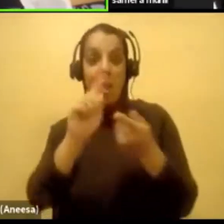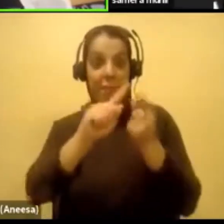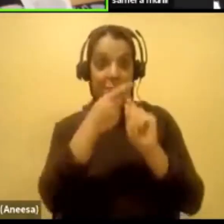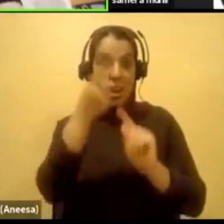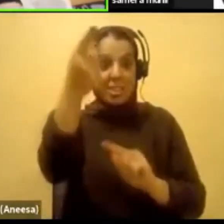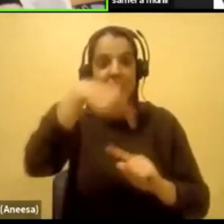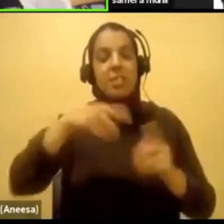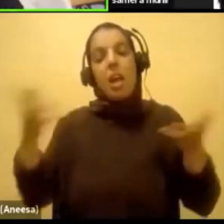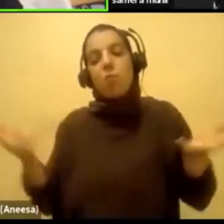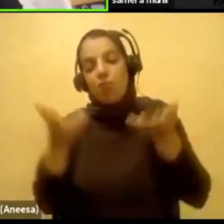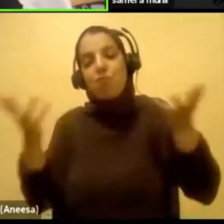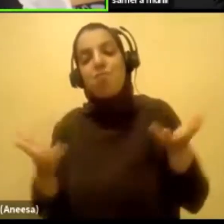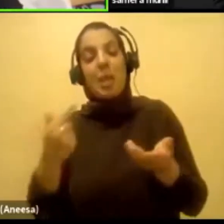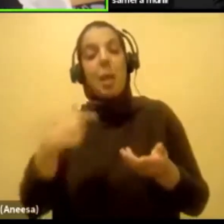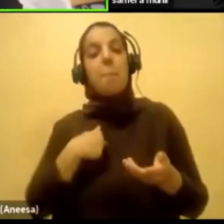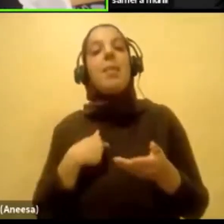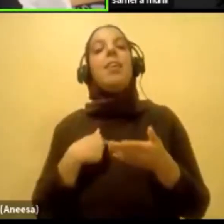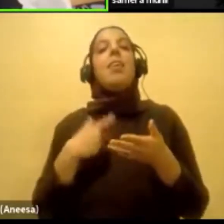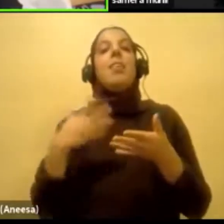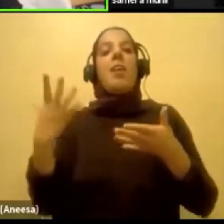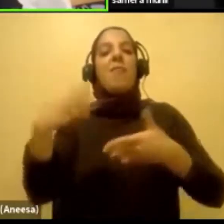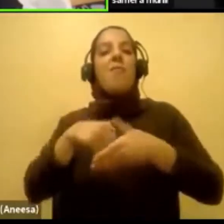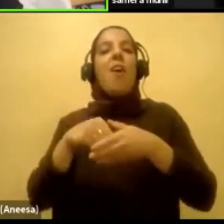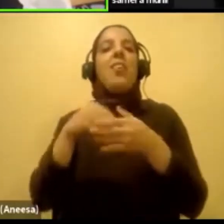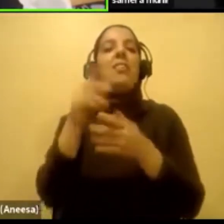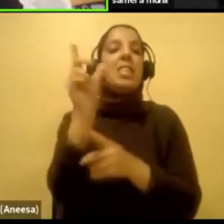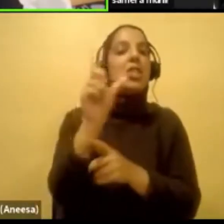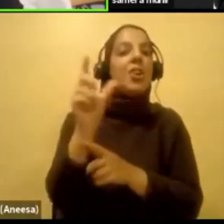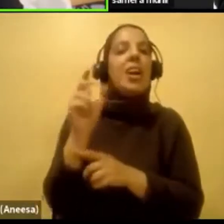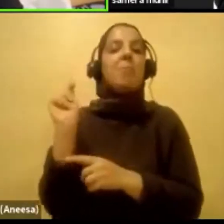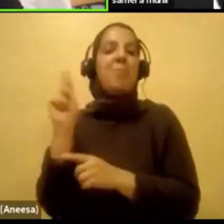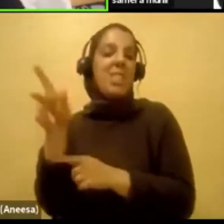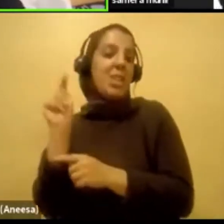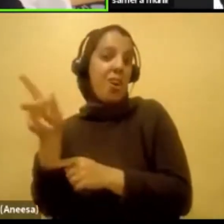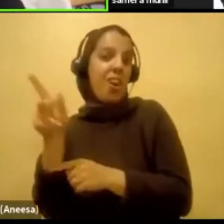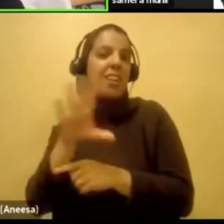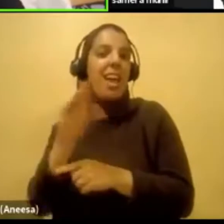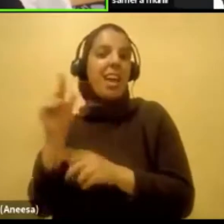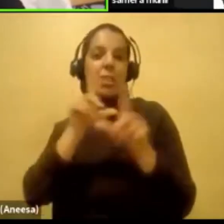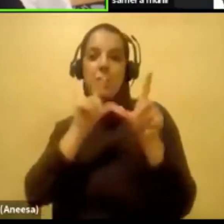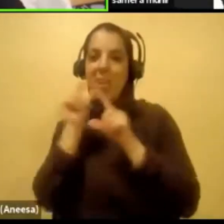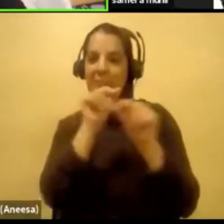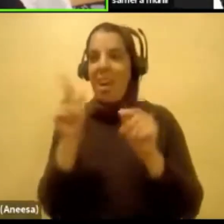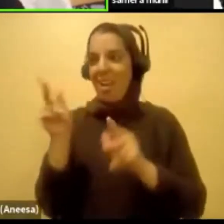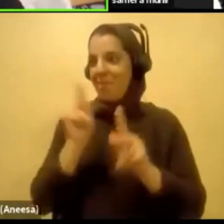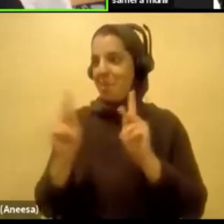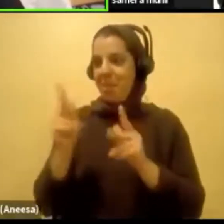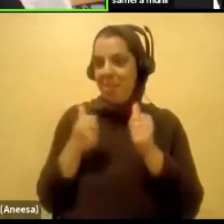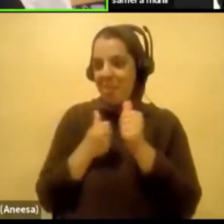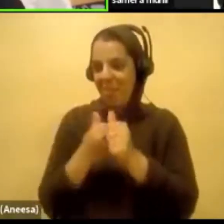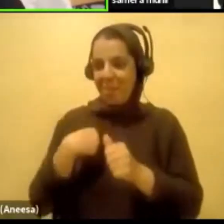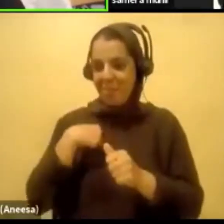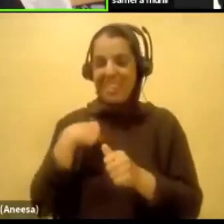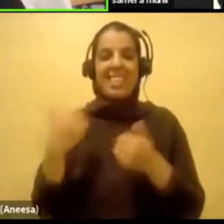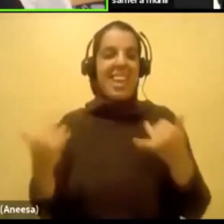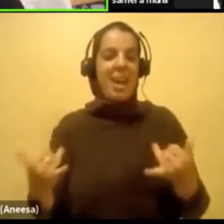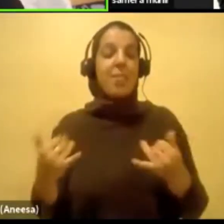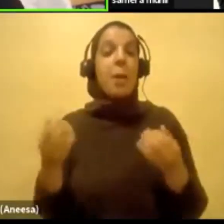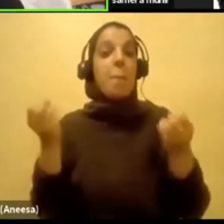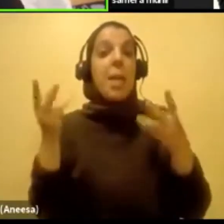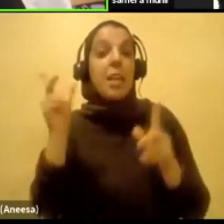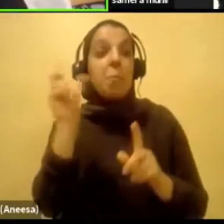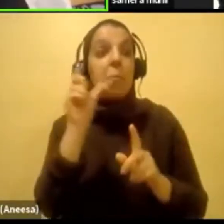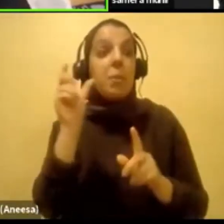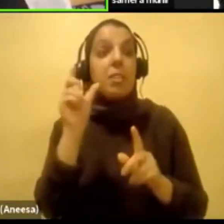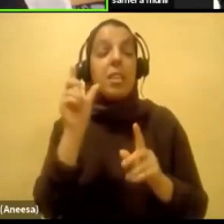content online on Instagram, TikTok, and Twitter, where I've gained a very humble following. There's not a lot of listeners with disabilities out there